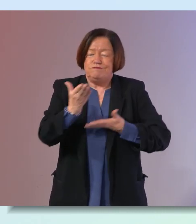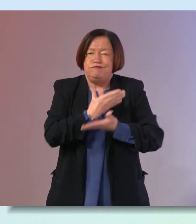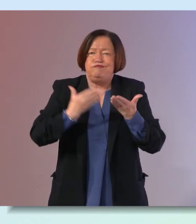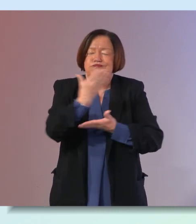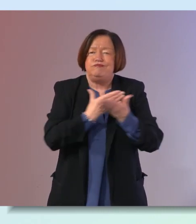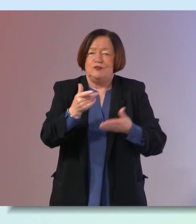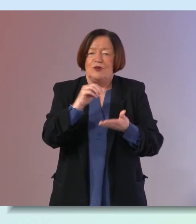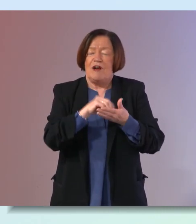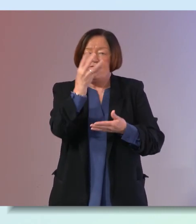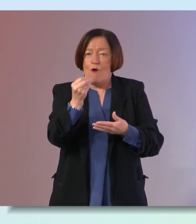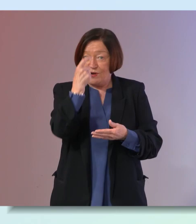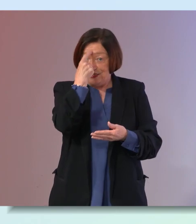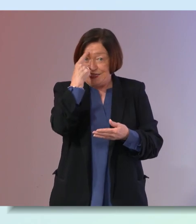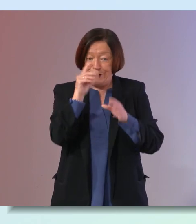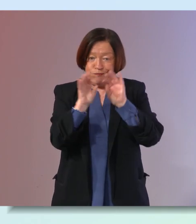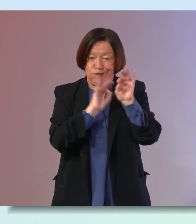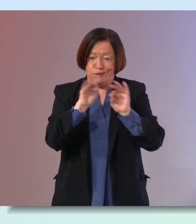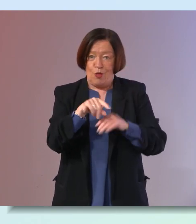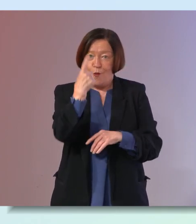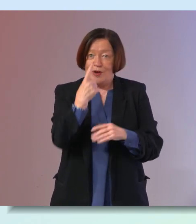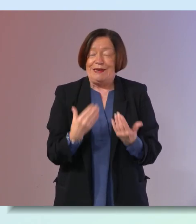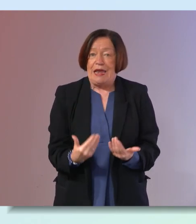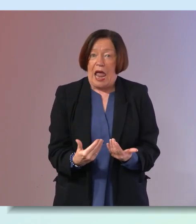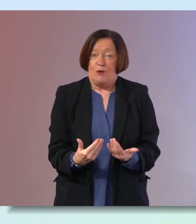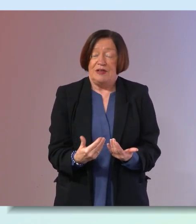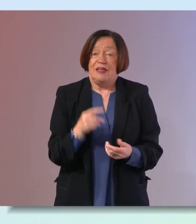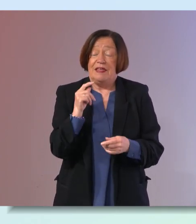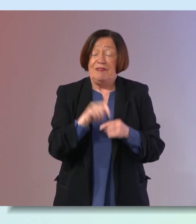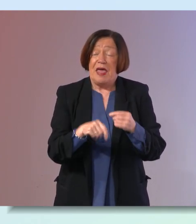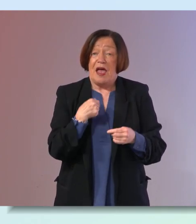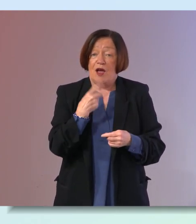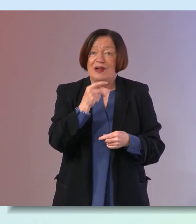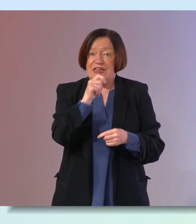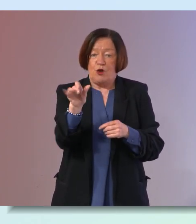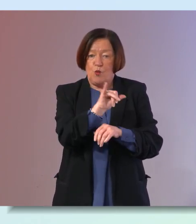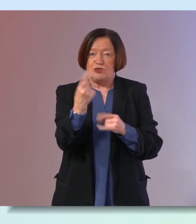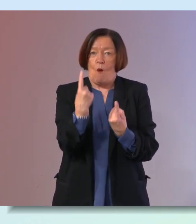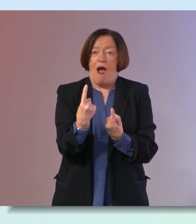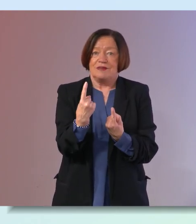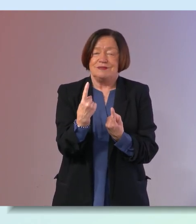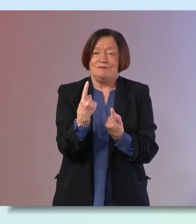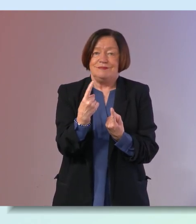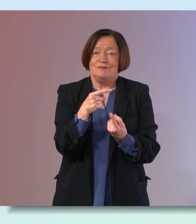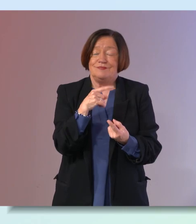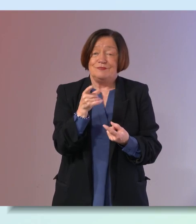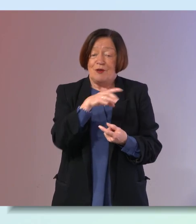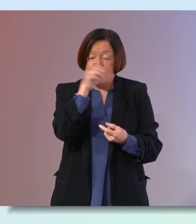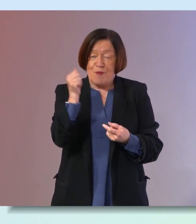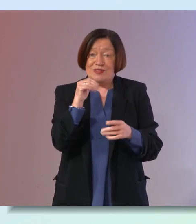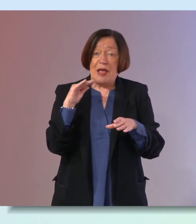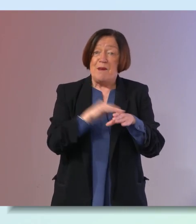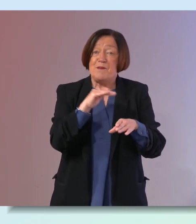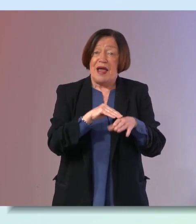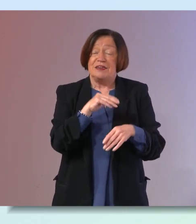and you have 40 seconds to choose that one now and then i will tell you which one that is being most impacted